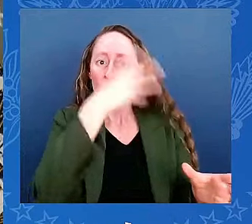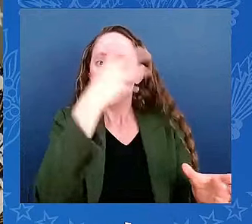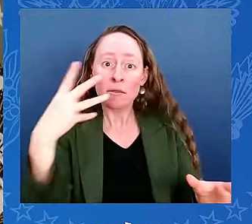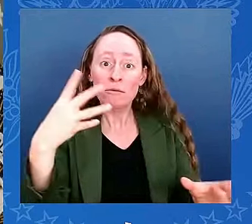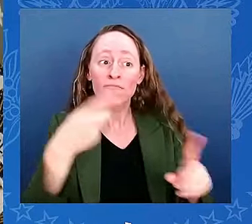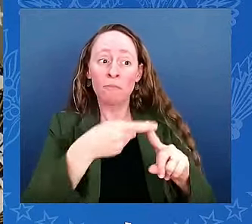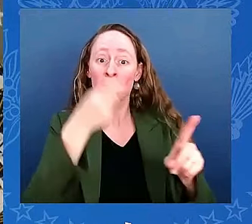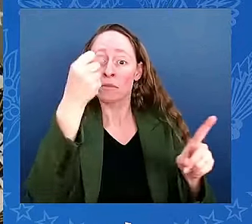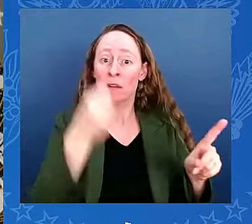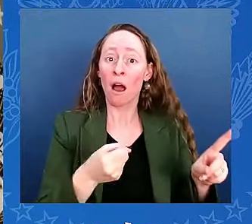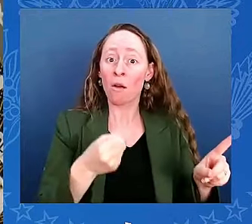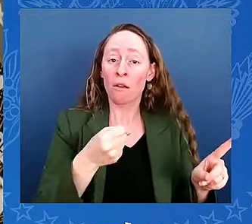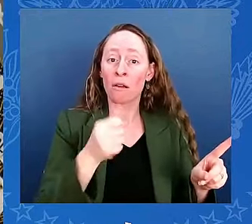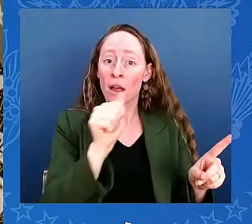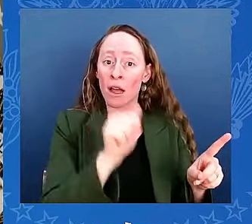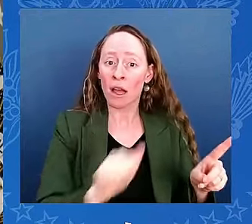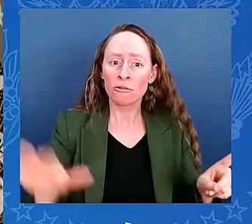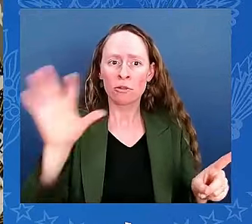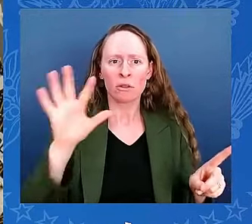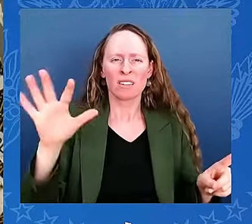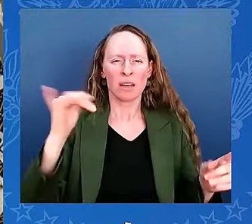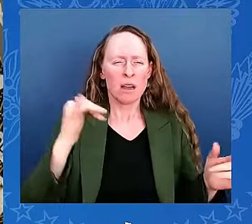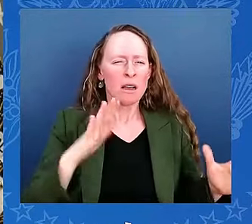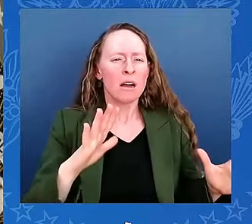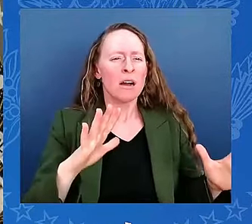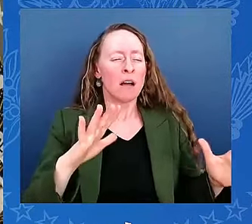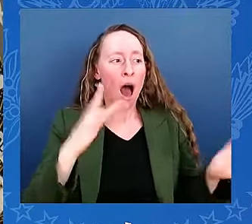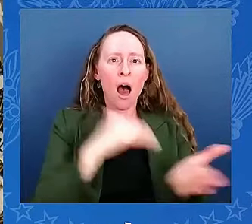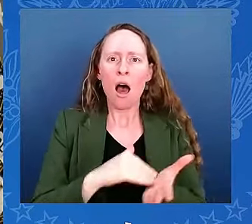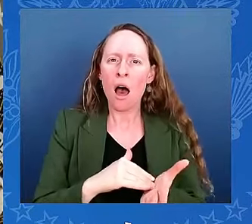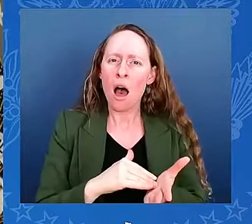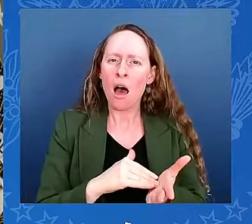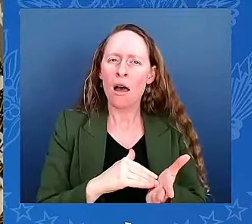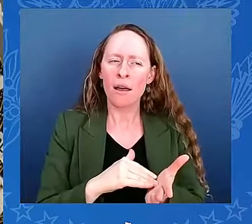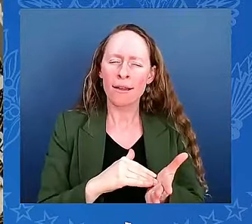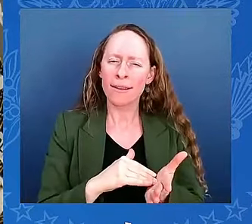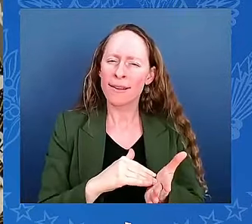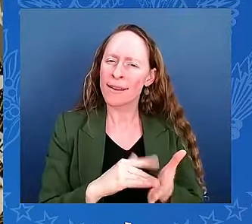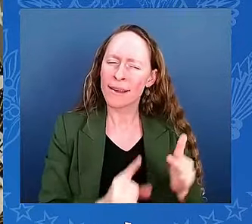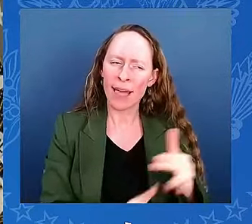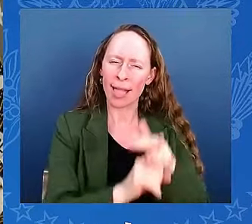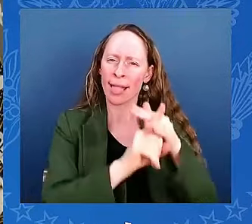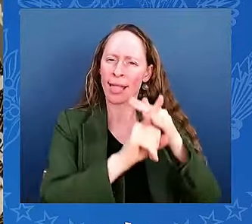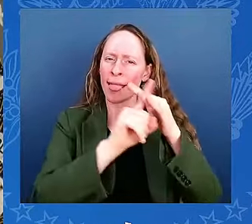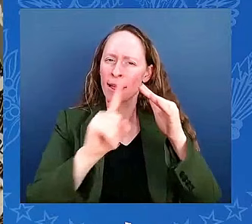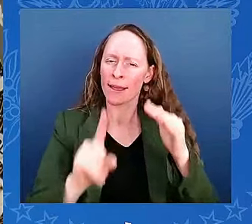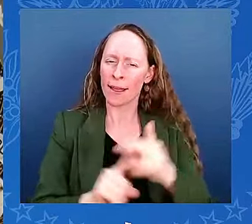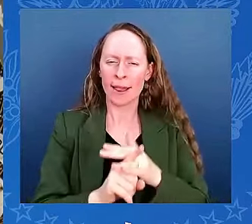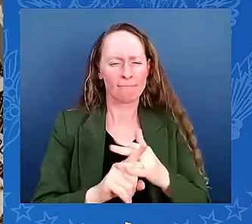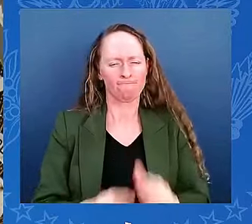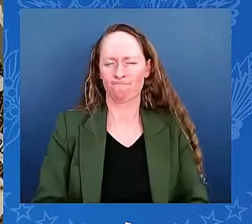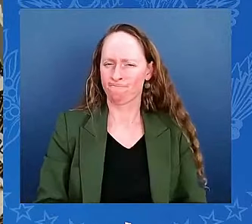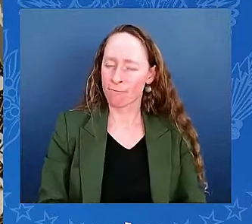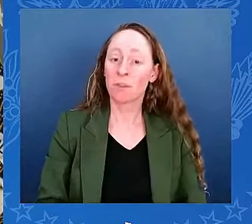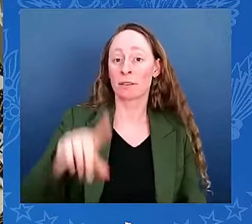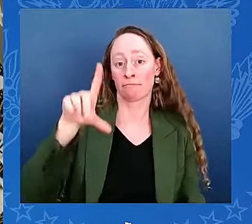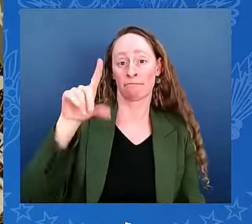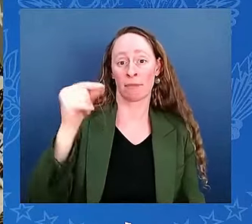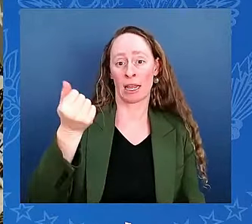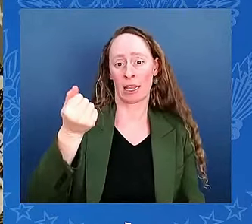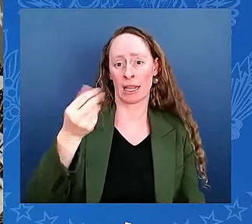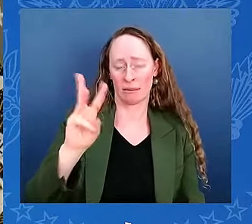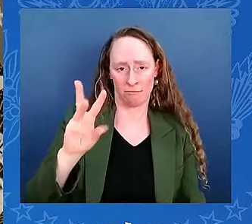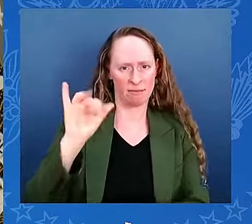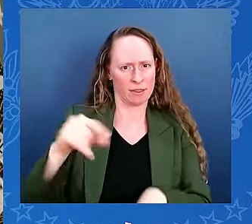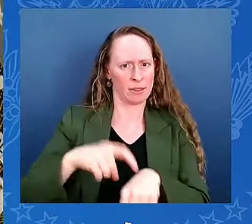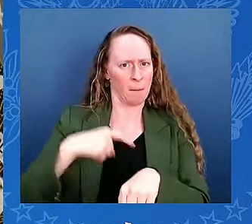It was then that Jill and I hosted the first Diwali reception, and it was at the Vice President's residence. An Irish